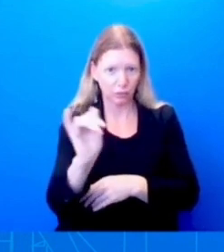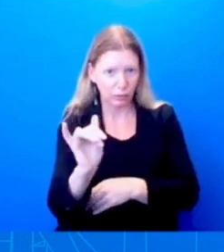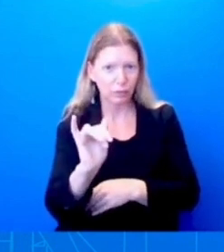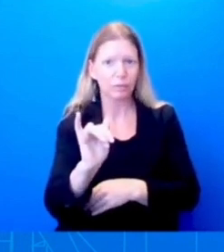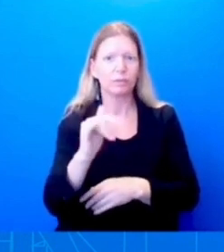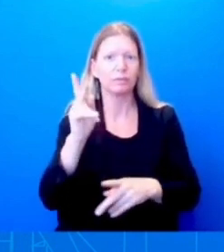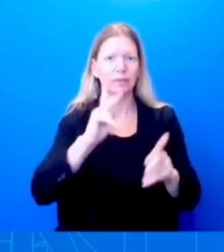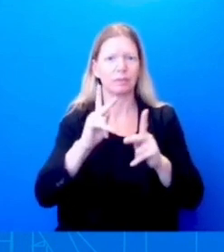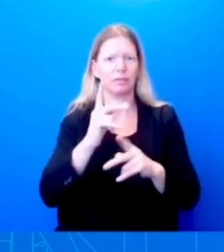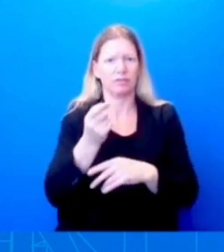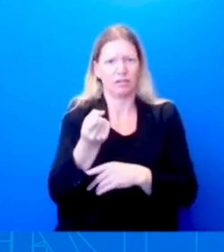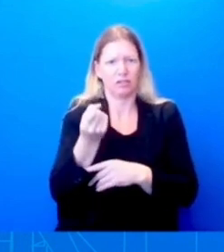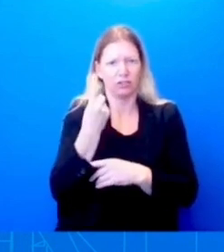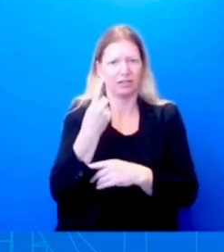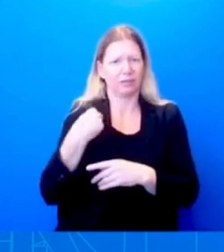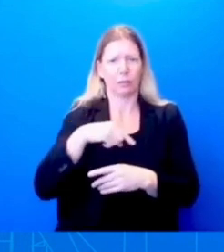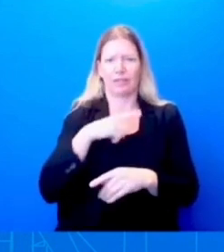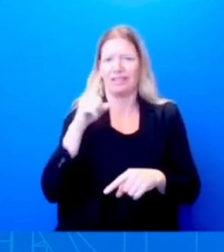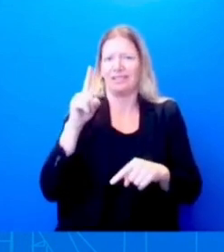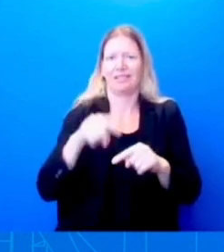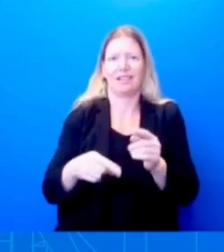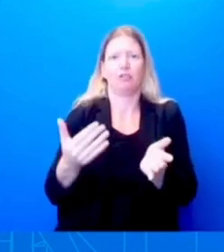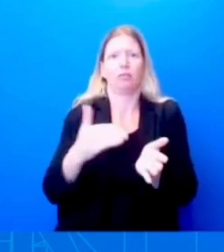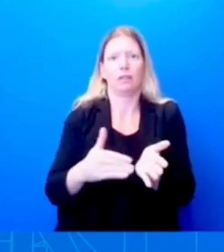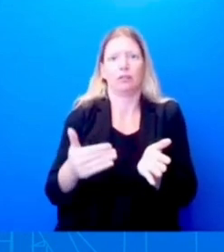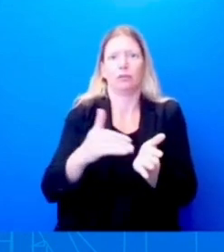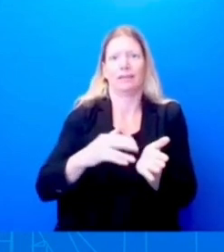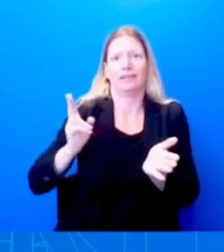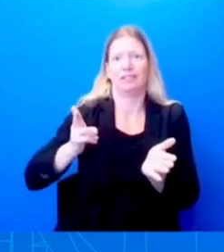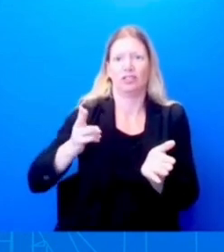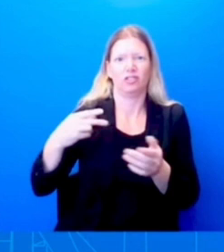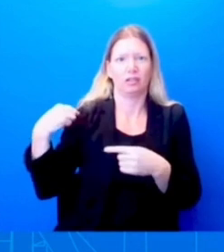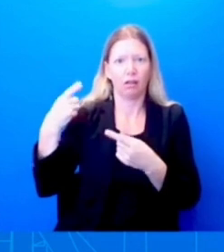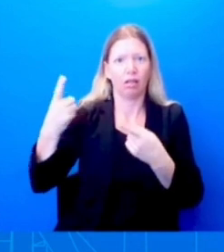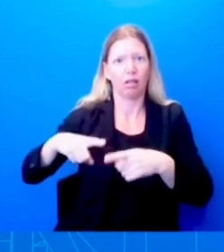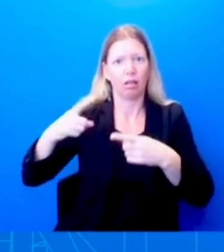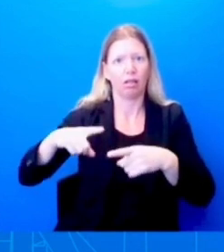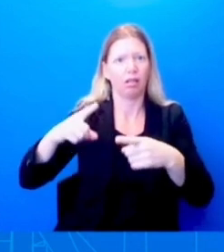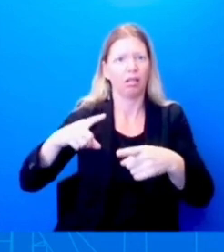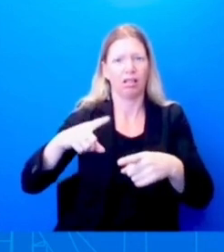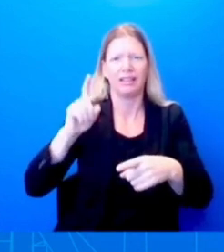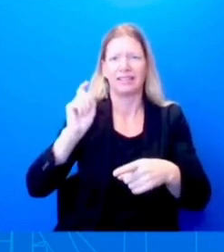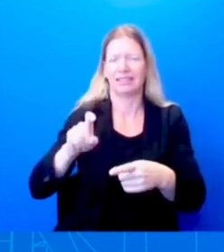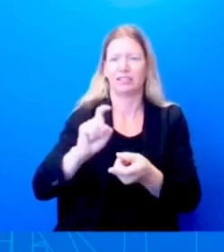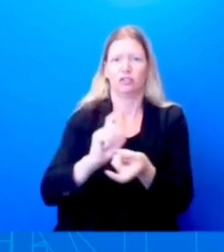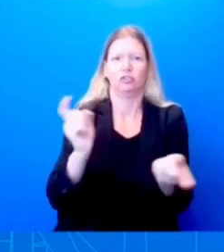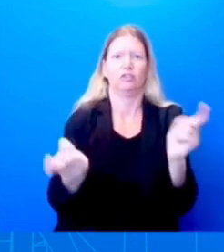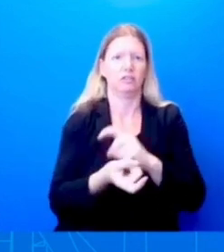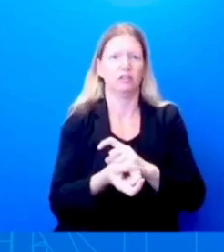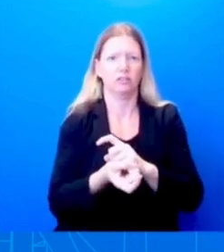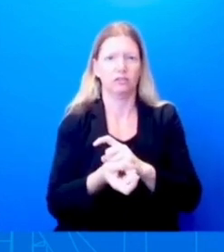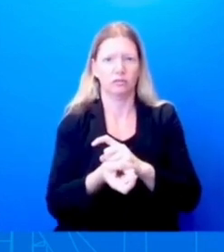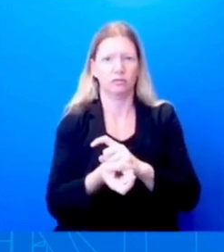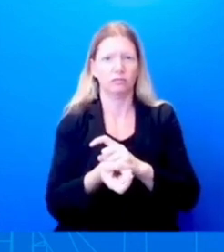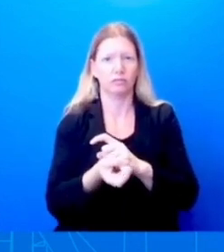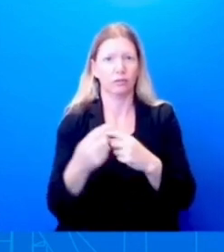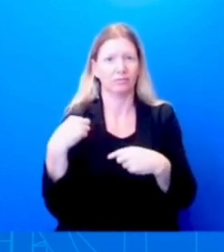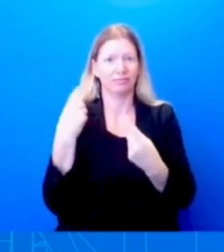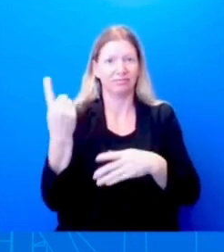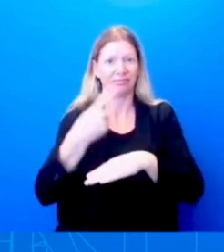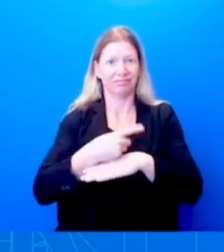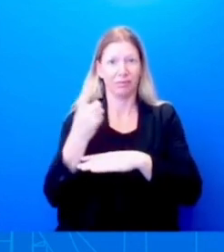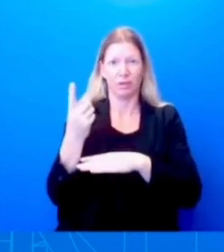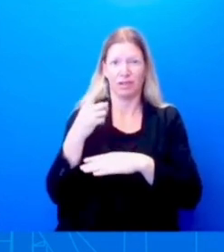this country. And the President, since day one, you've heard him talk about his personal reaction to Charlottesville, redeeming the soul of America is